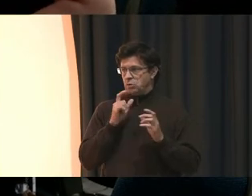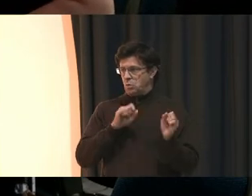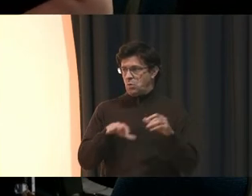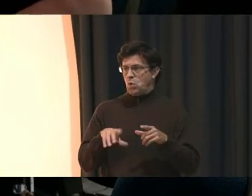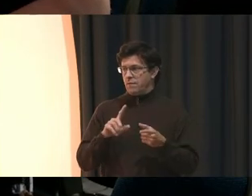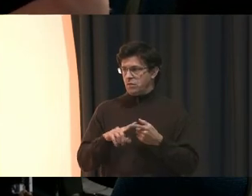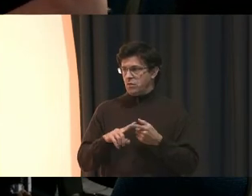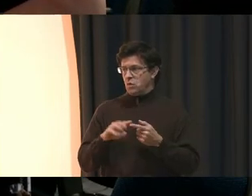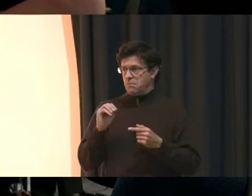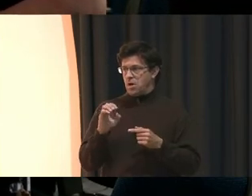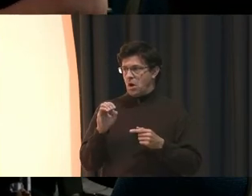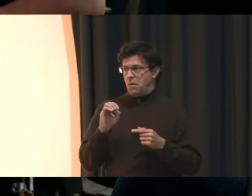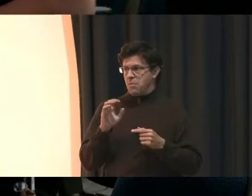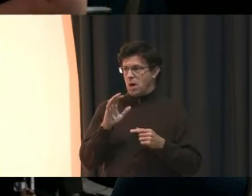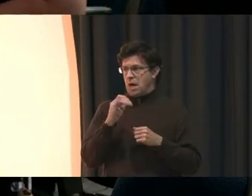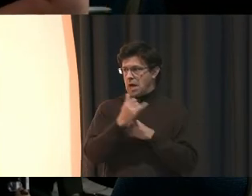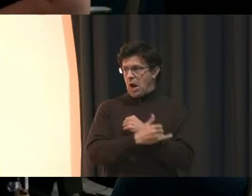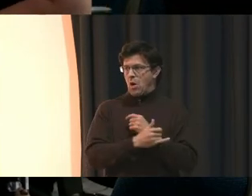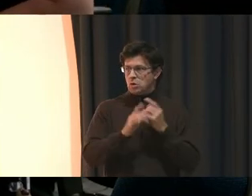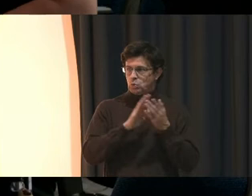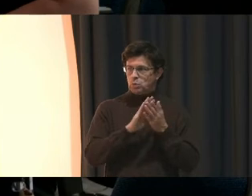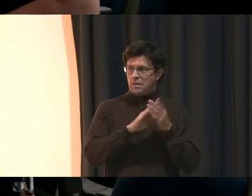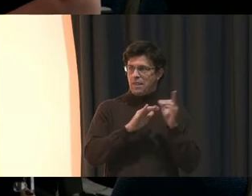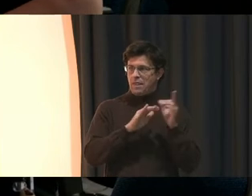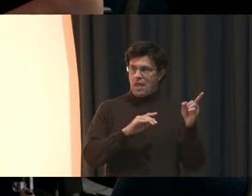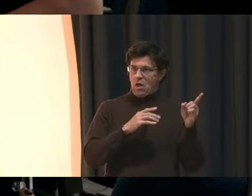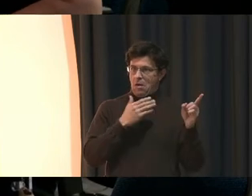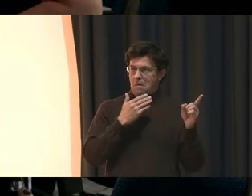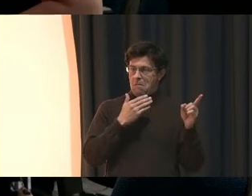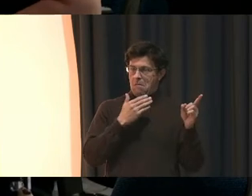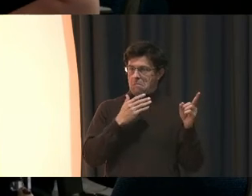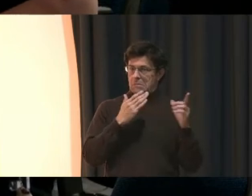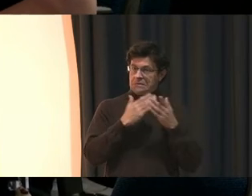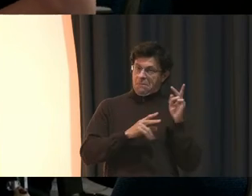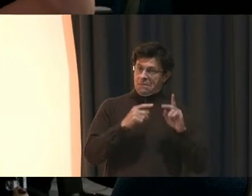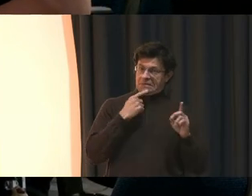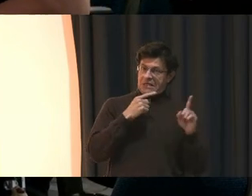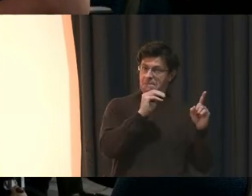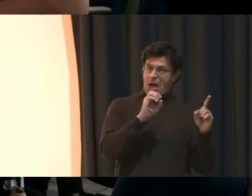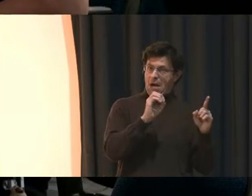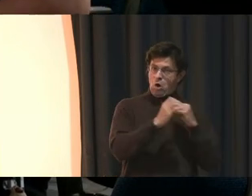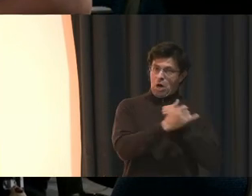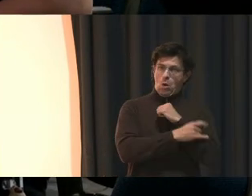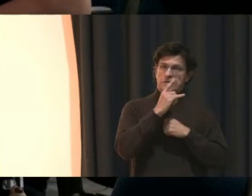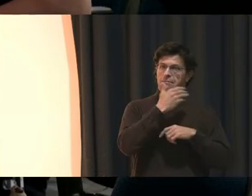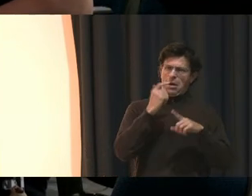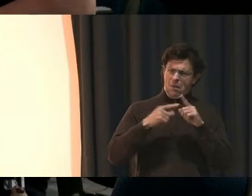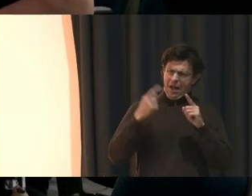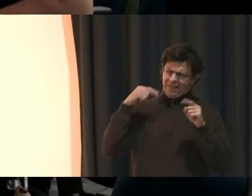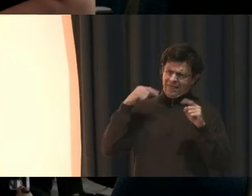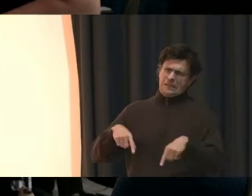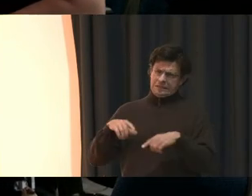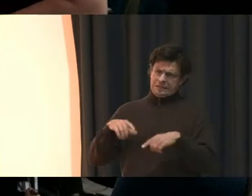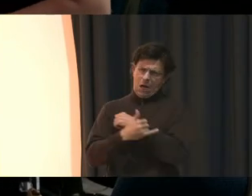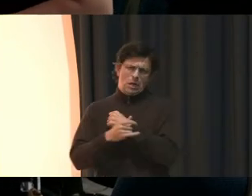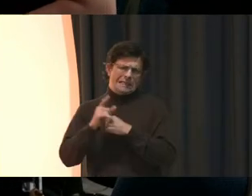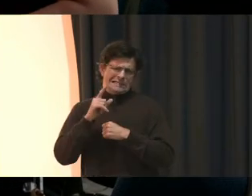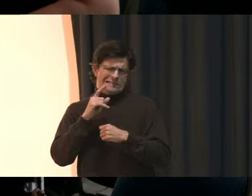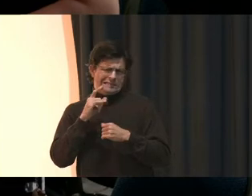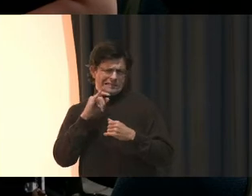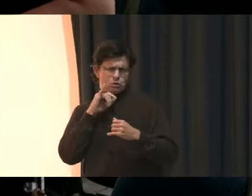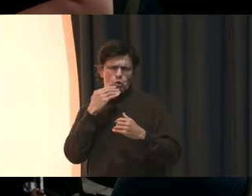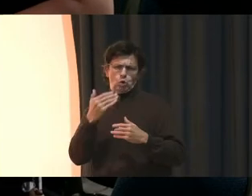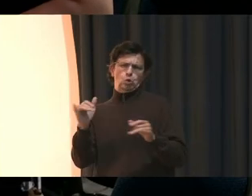said the schools over there are better. But I believe that this community or this county is good and that it should also have schools that are